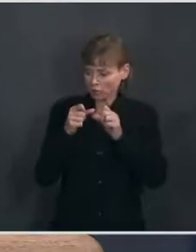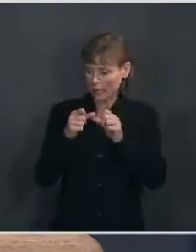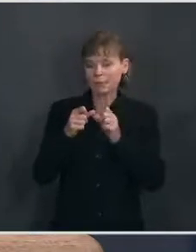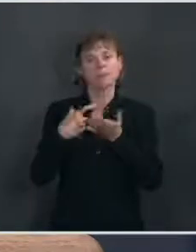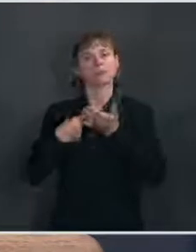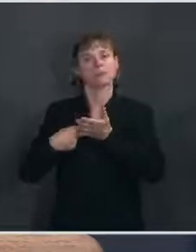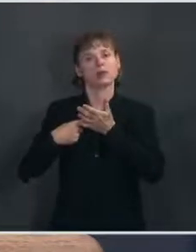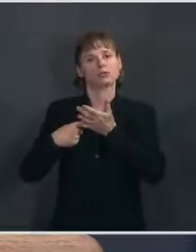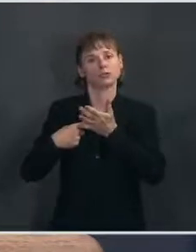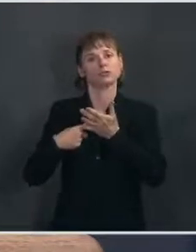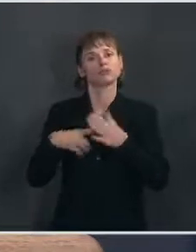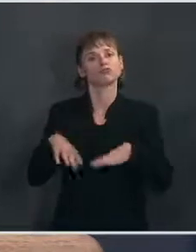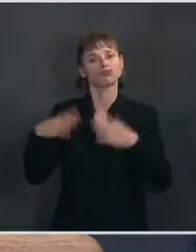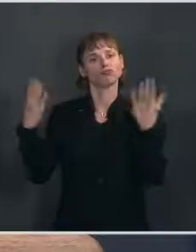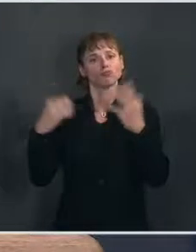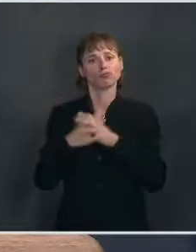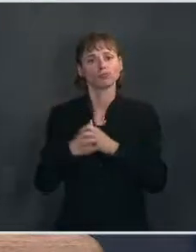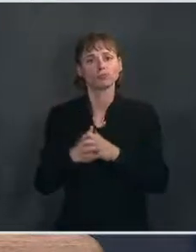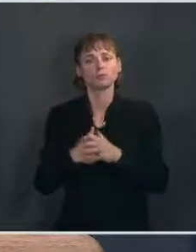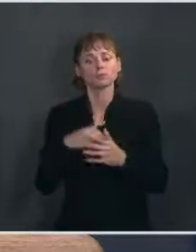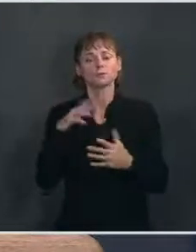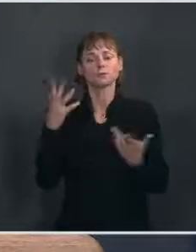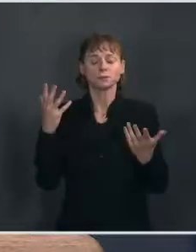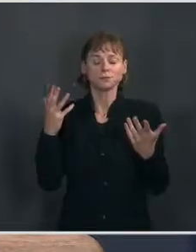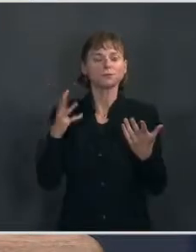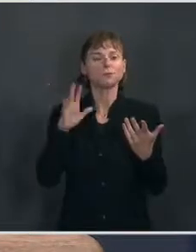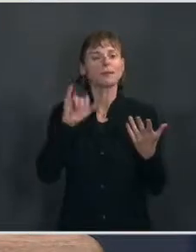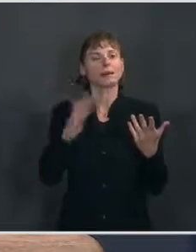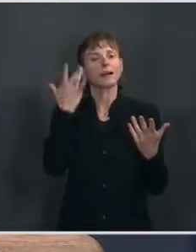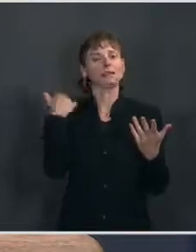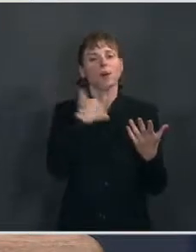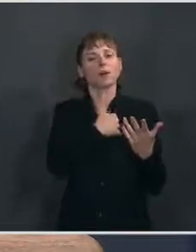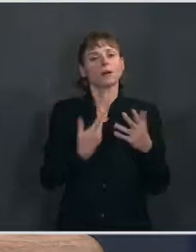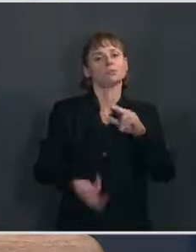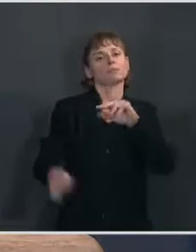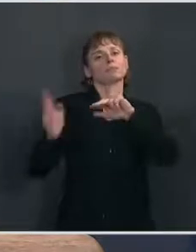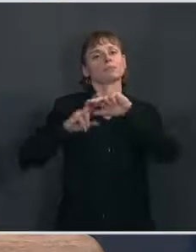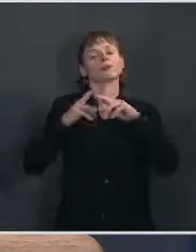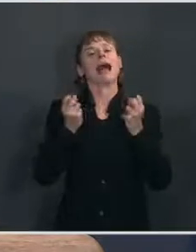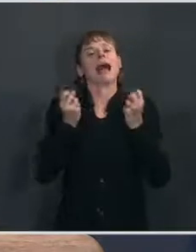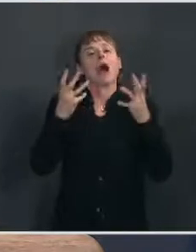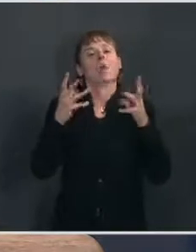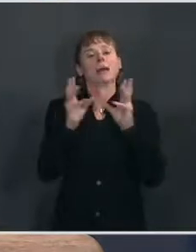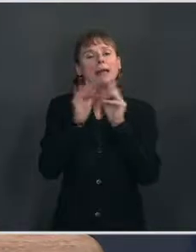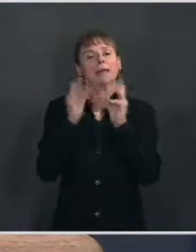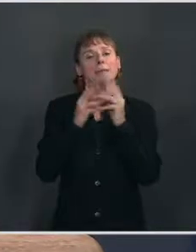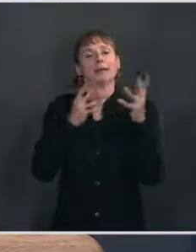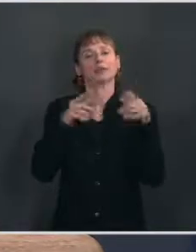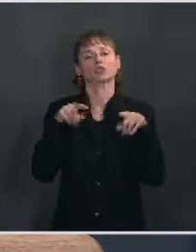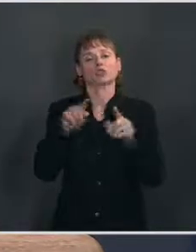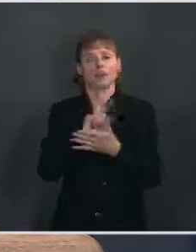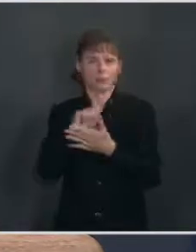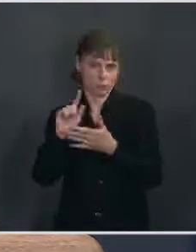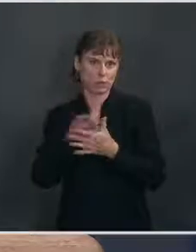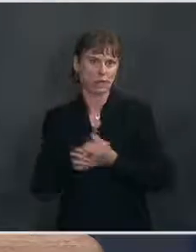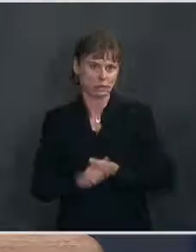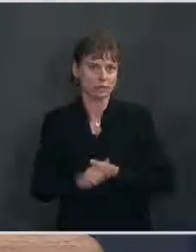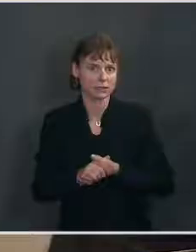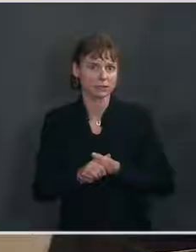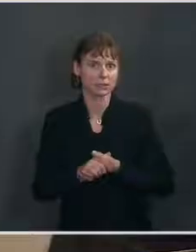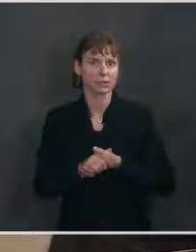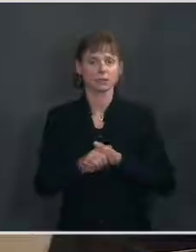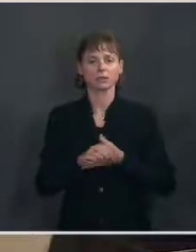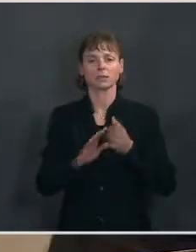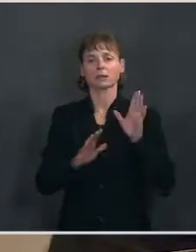And that's why he's we're kind of escalating the number of meetings and engagements we're having through the course of this week. The Berm, if I can,